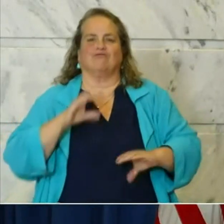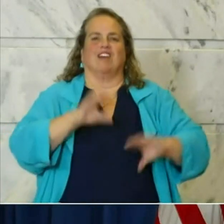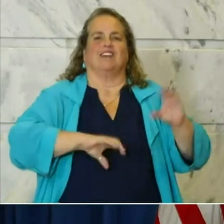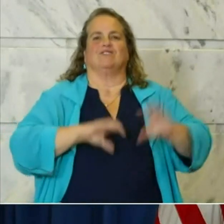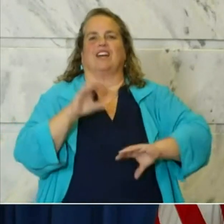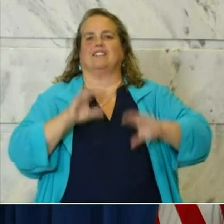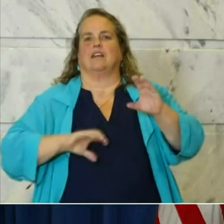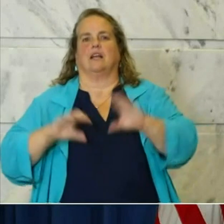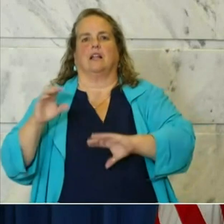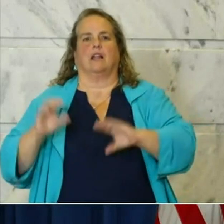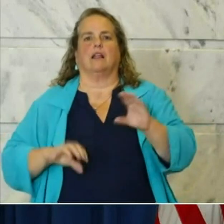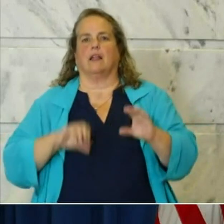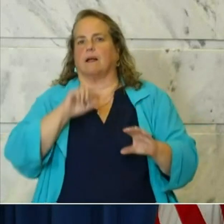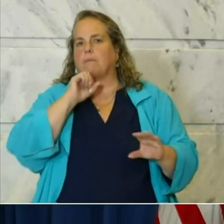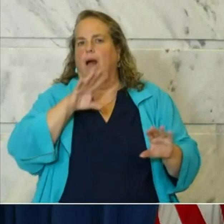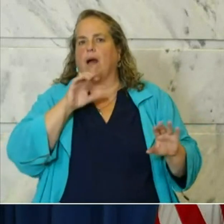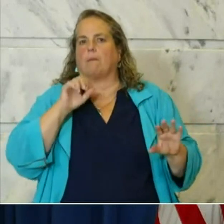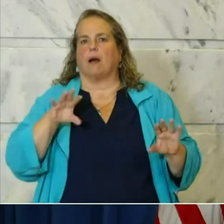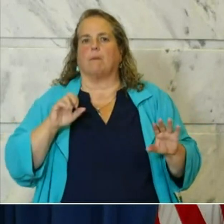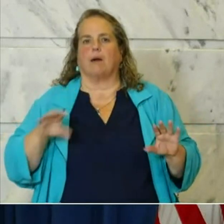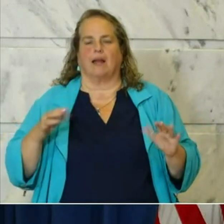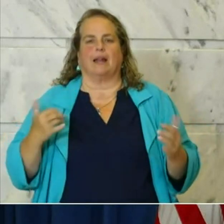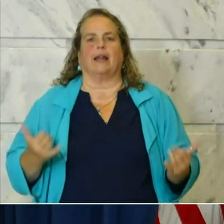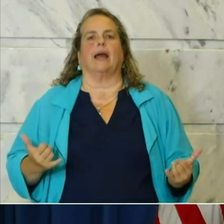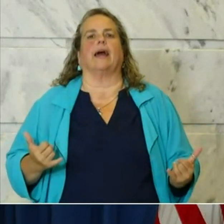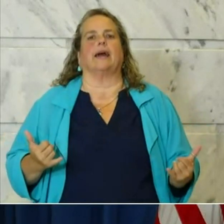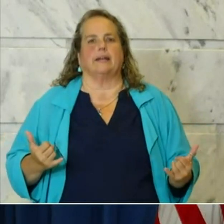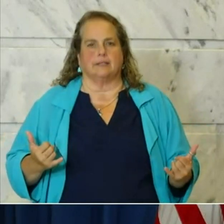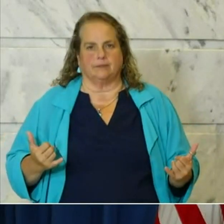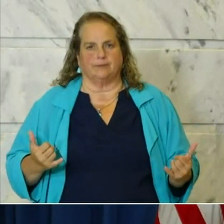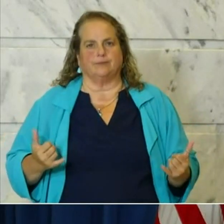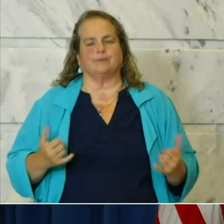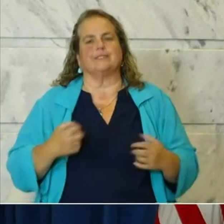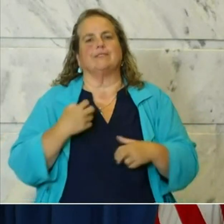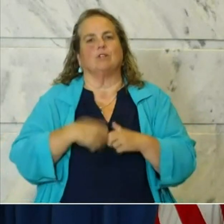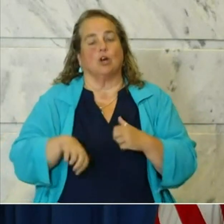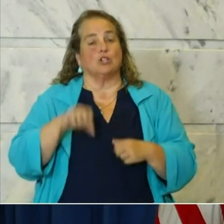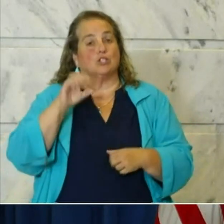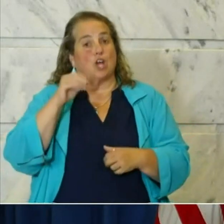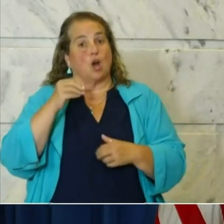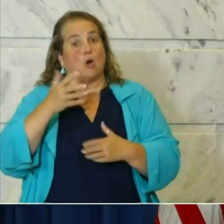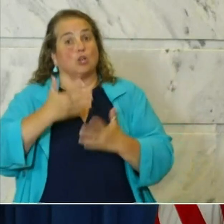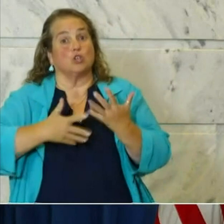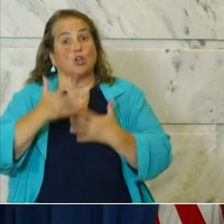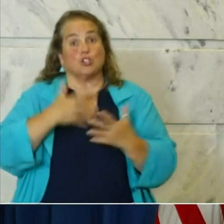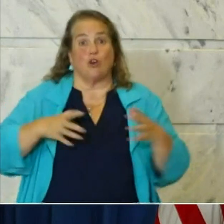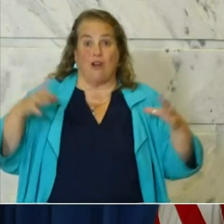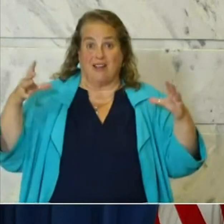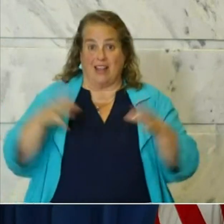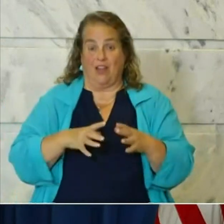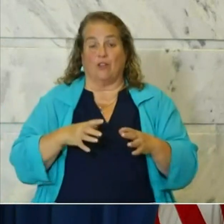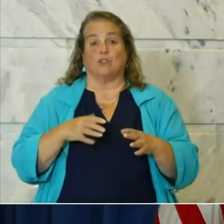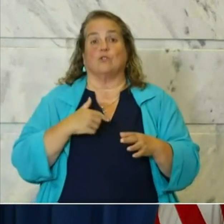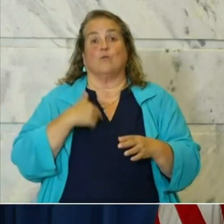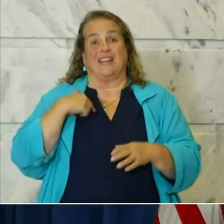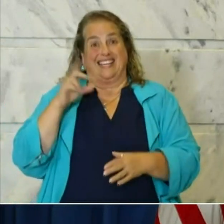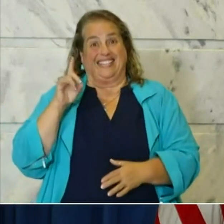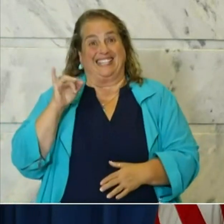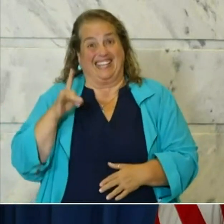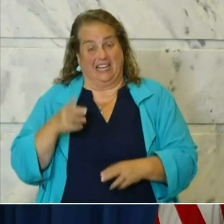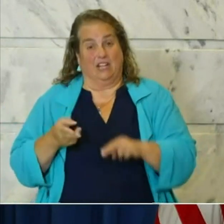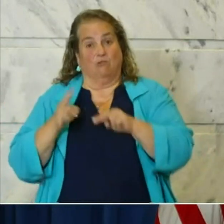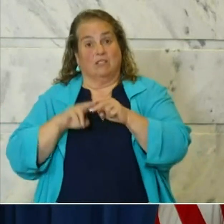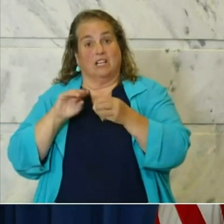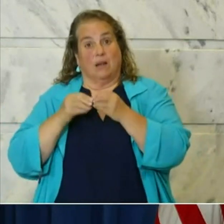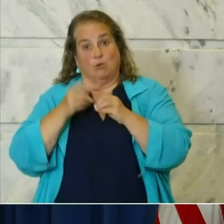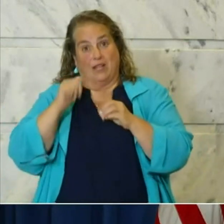some very difficult outcomes because of it. So for social gatherings, we had increased the amount of people that